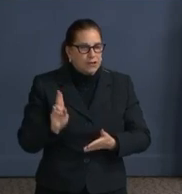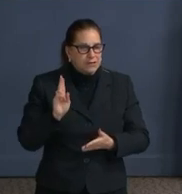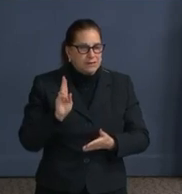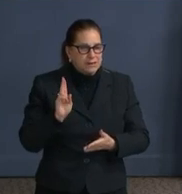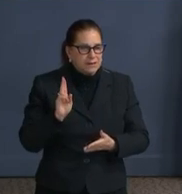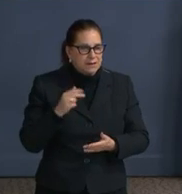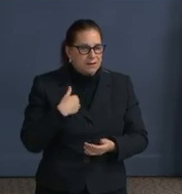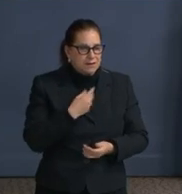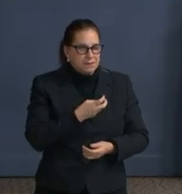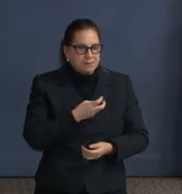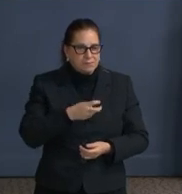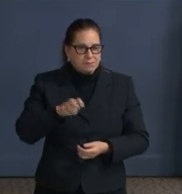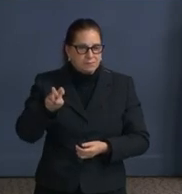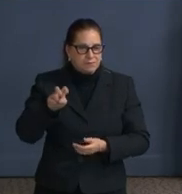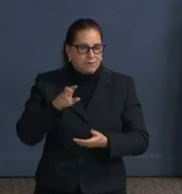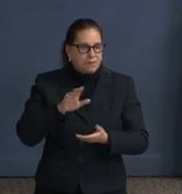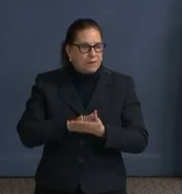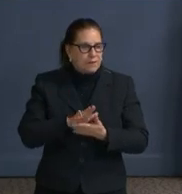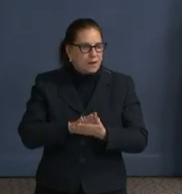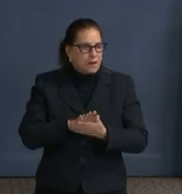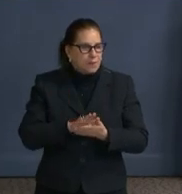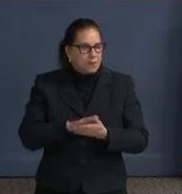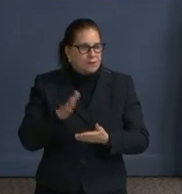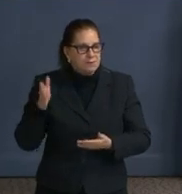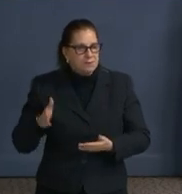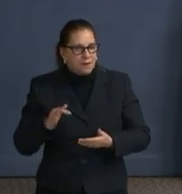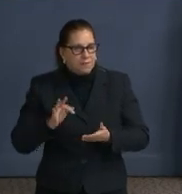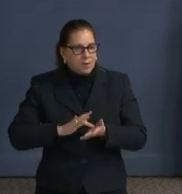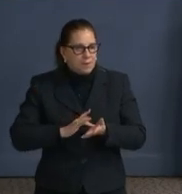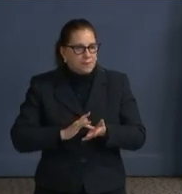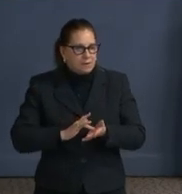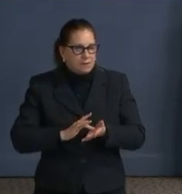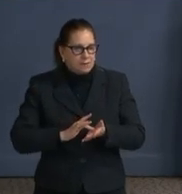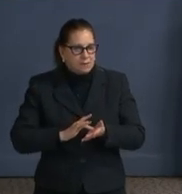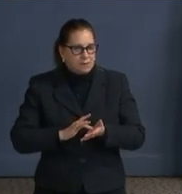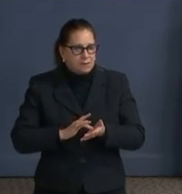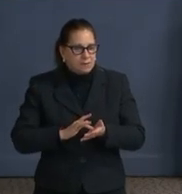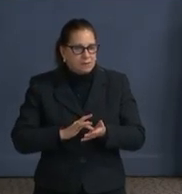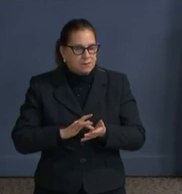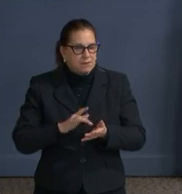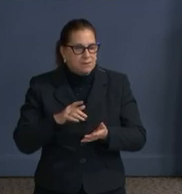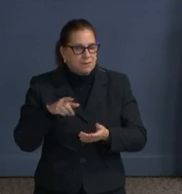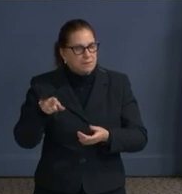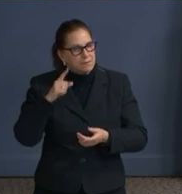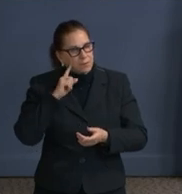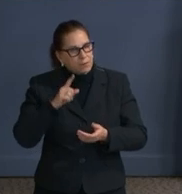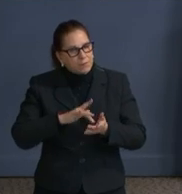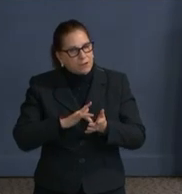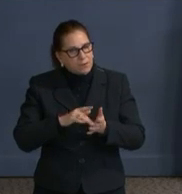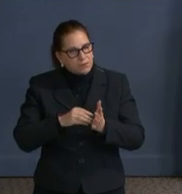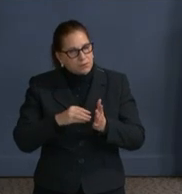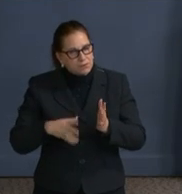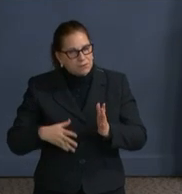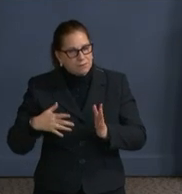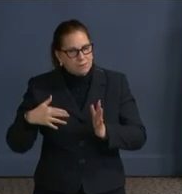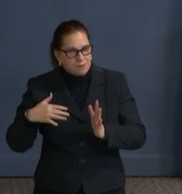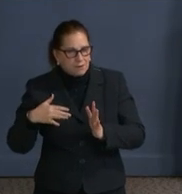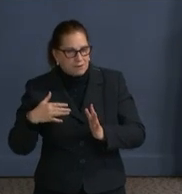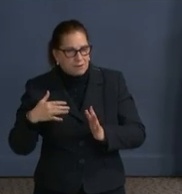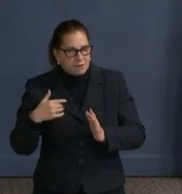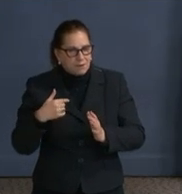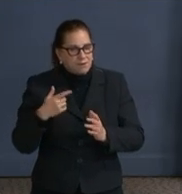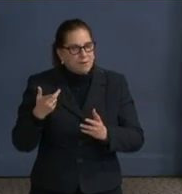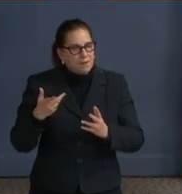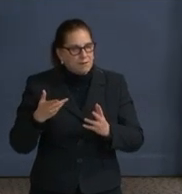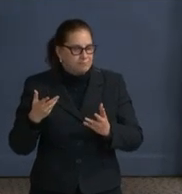side of medicine and to pour into the hundreds of medical students that will be coming through, through those doors.